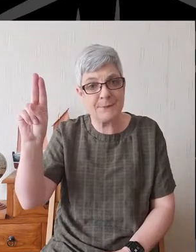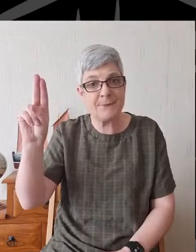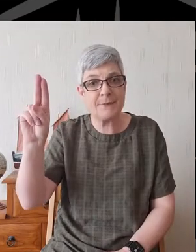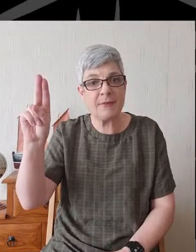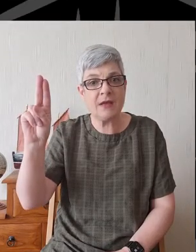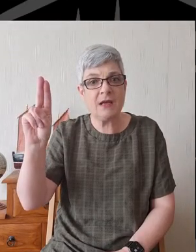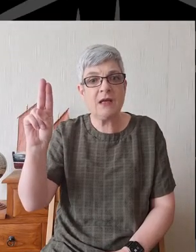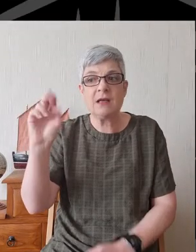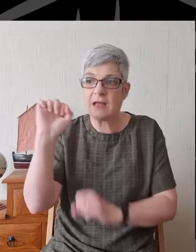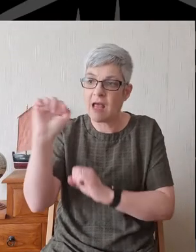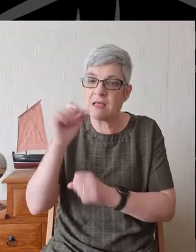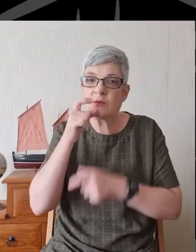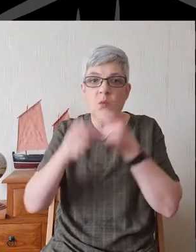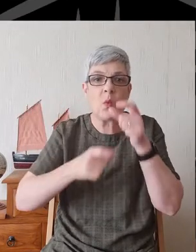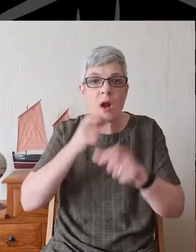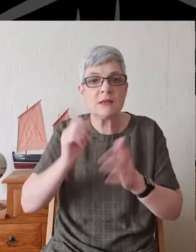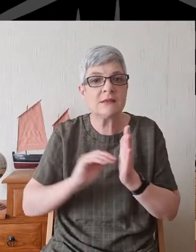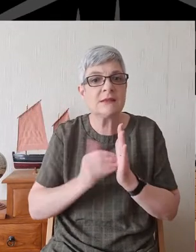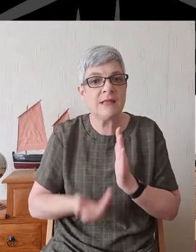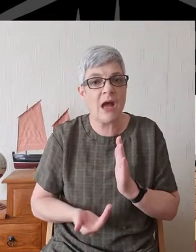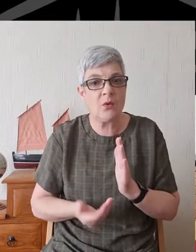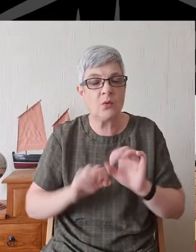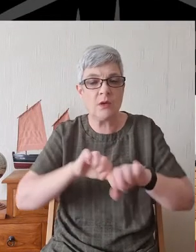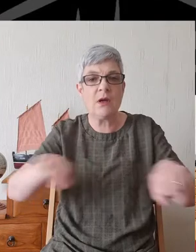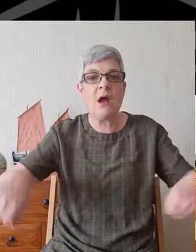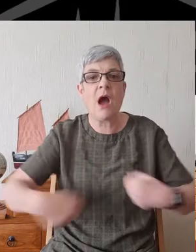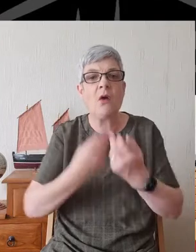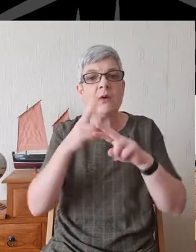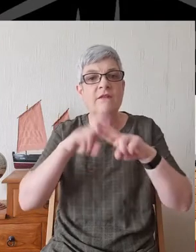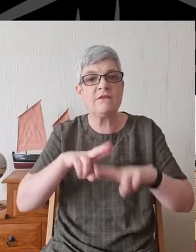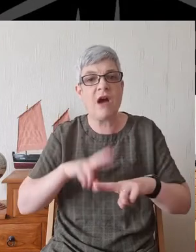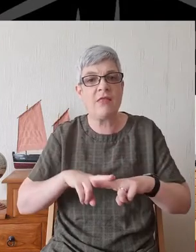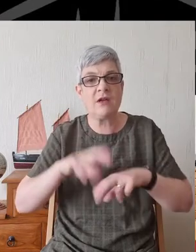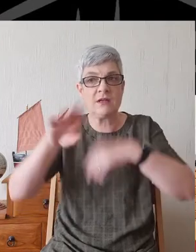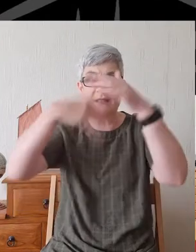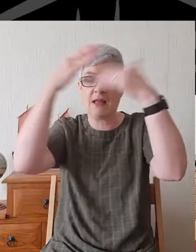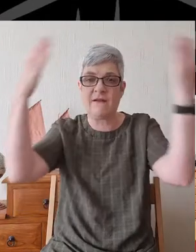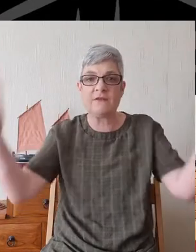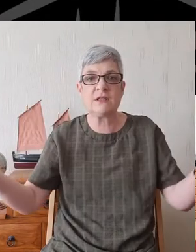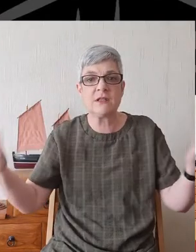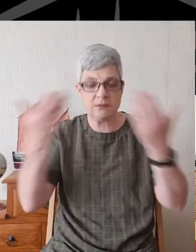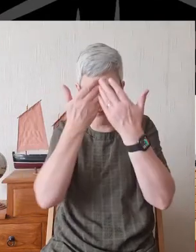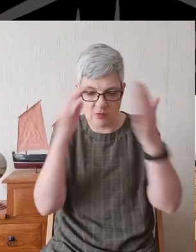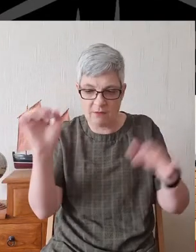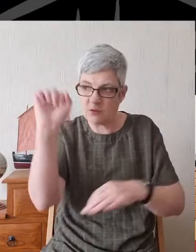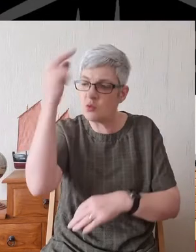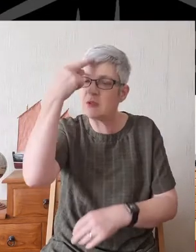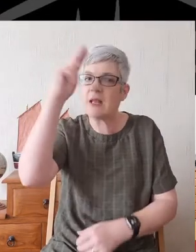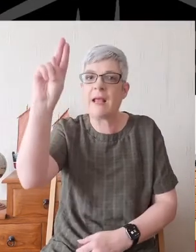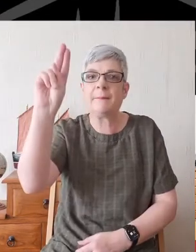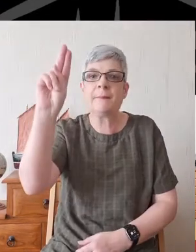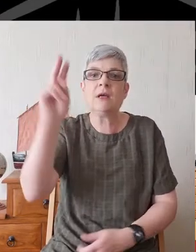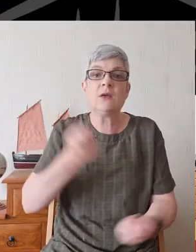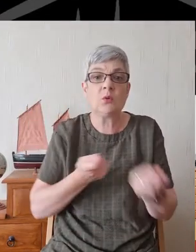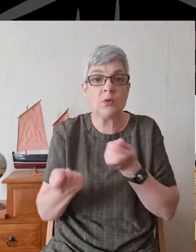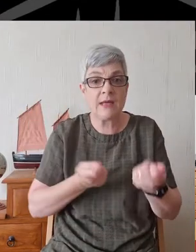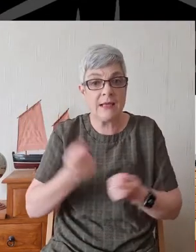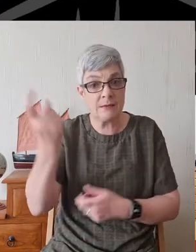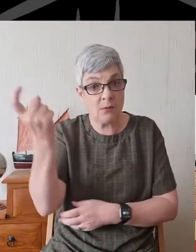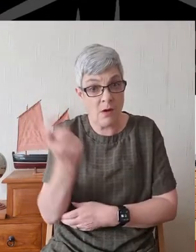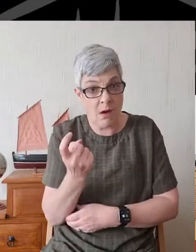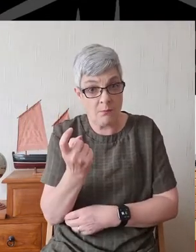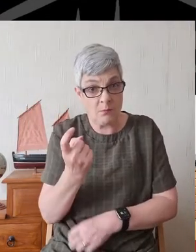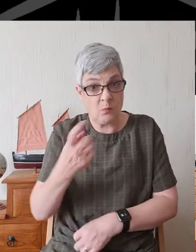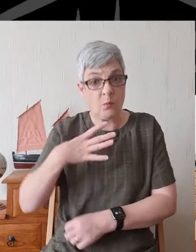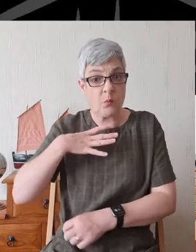in whose words we pray together, our Father in heaven. Hallowed be your name. Your kingdom